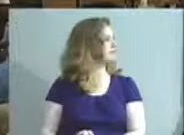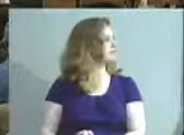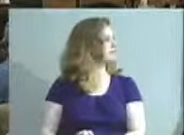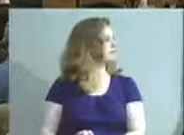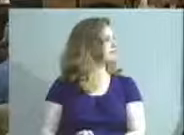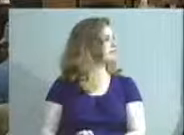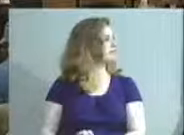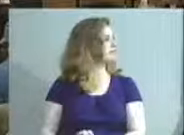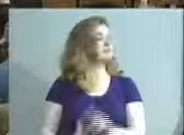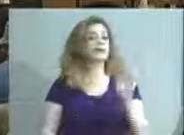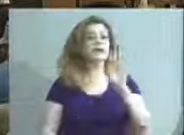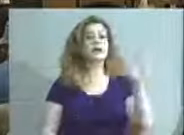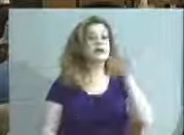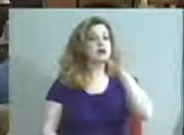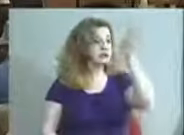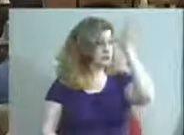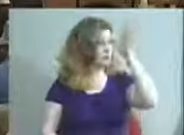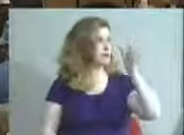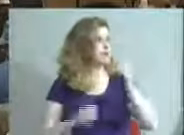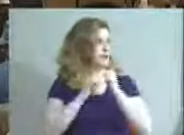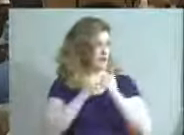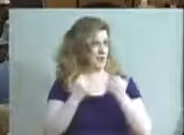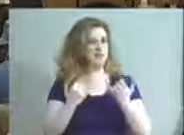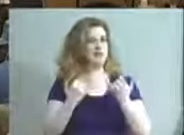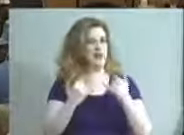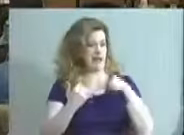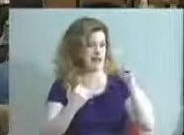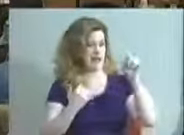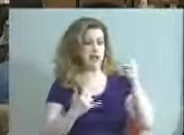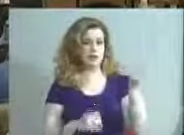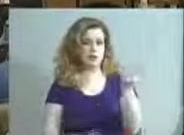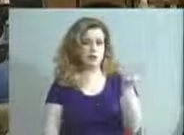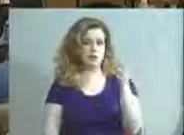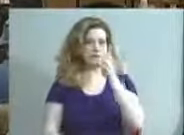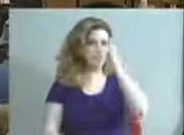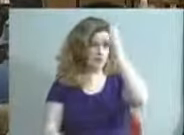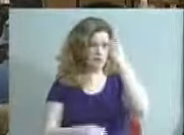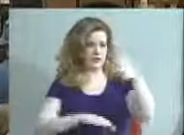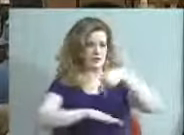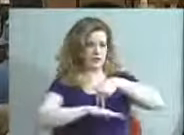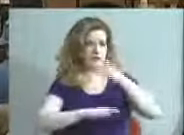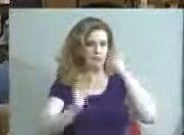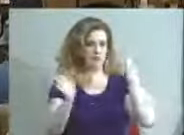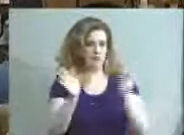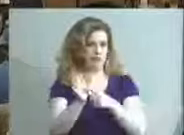his parents are with him tonight I like to ask his parents to stand to be recognized